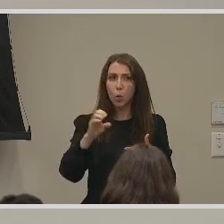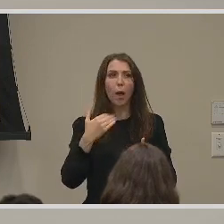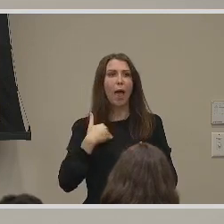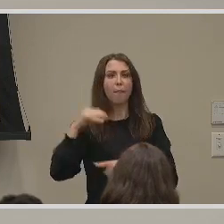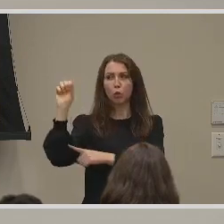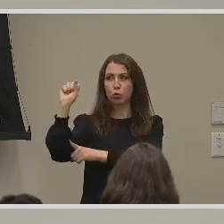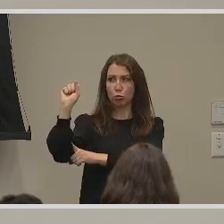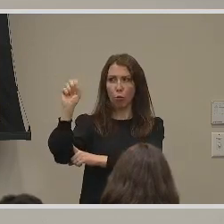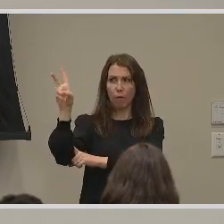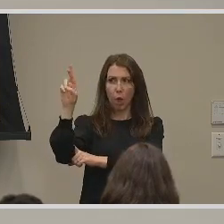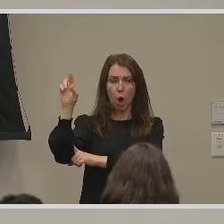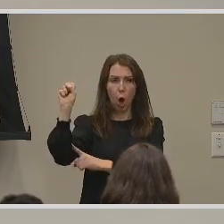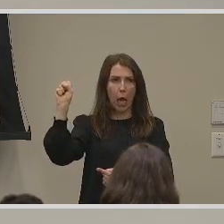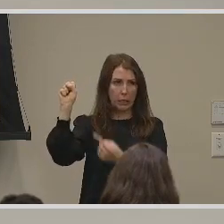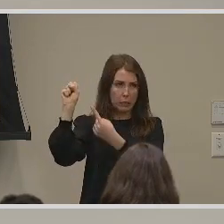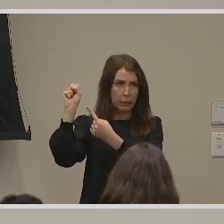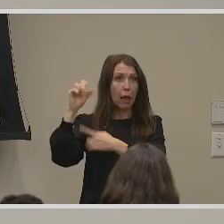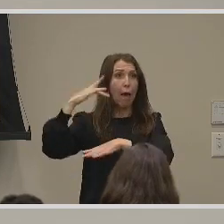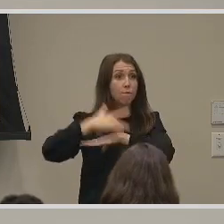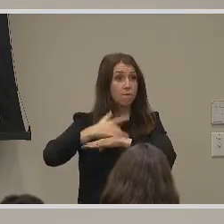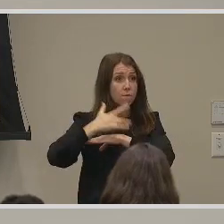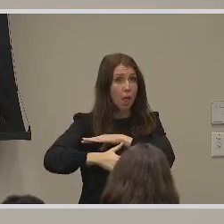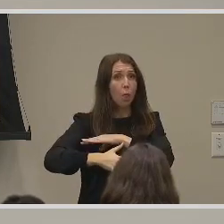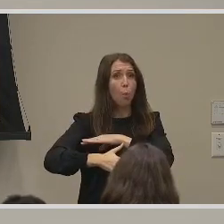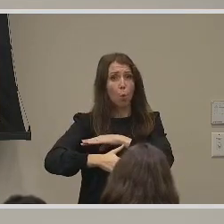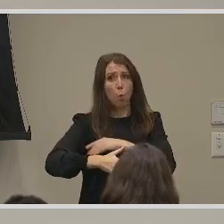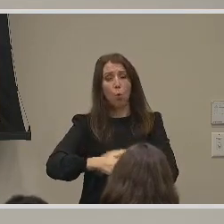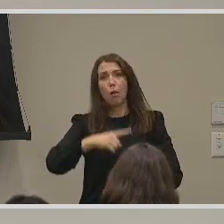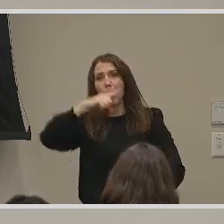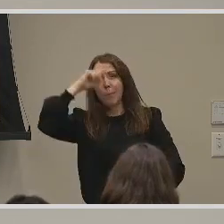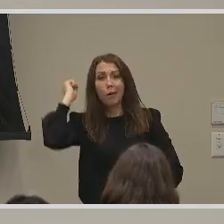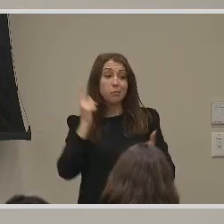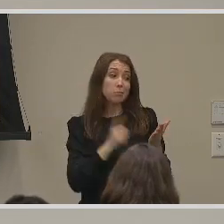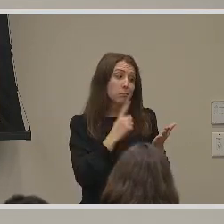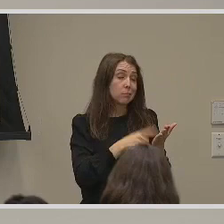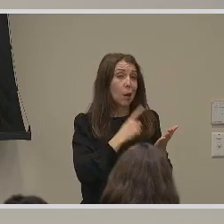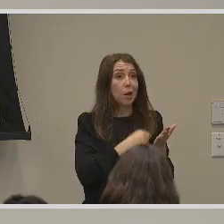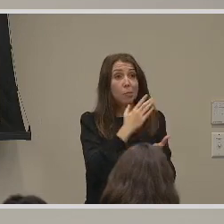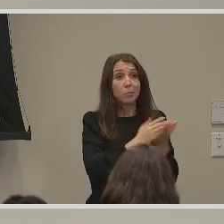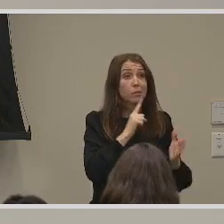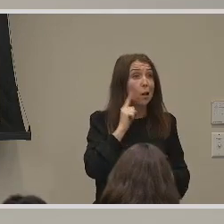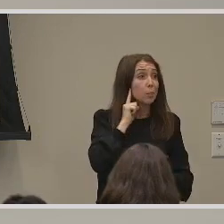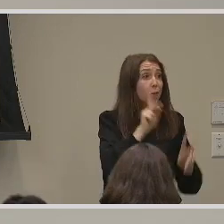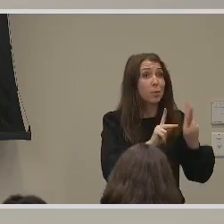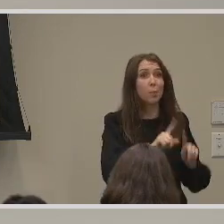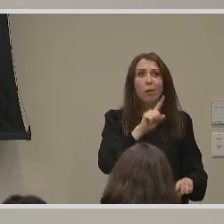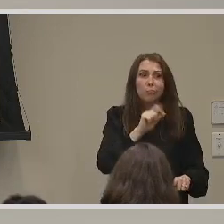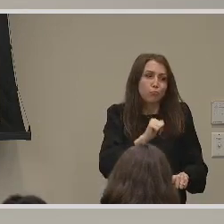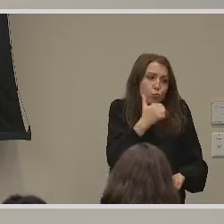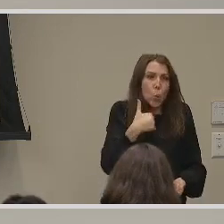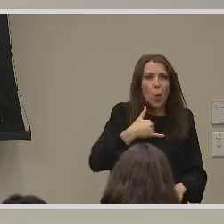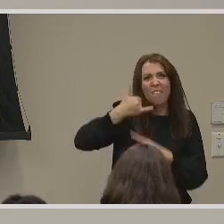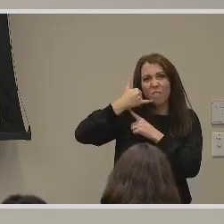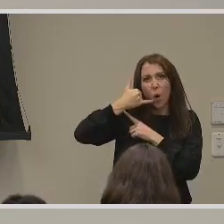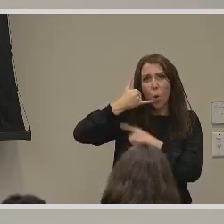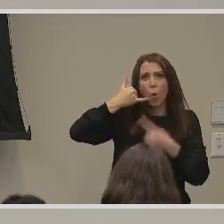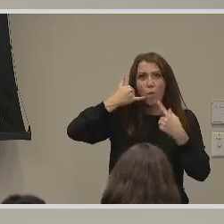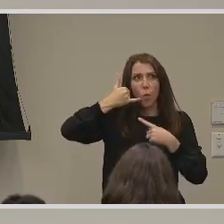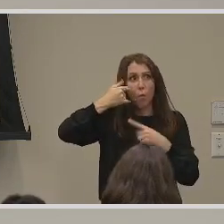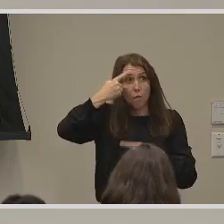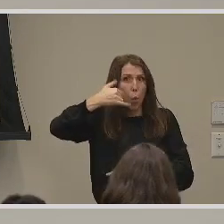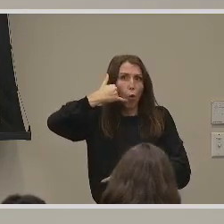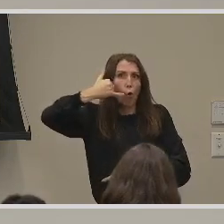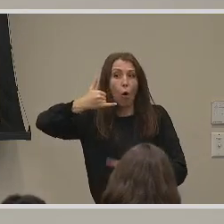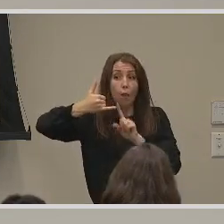video relay service available. Because sometimes some deaf people may not always have a phone on them to call from their